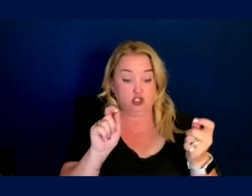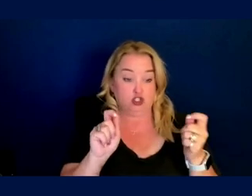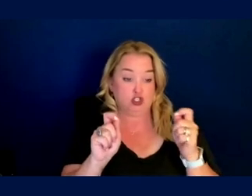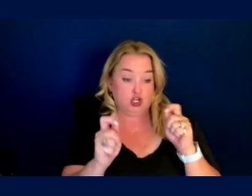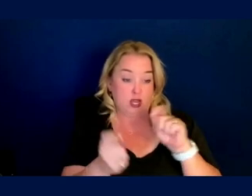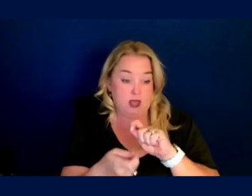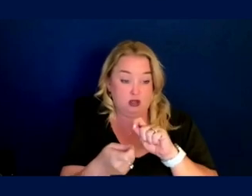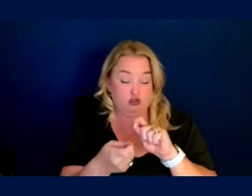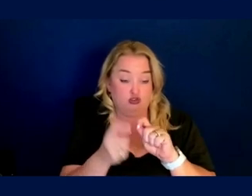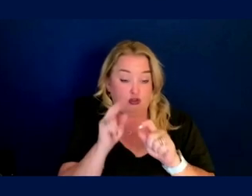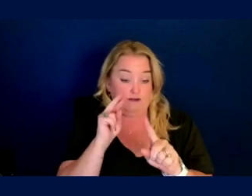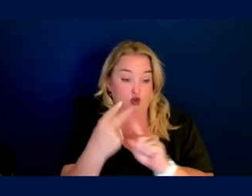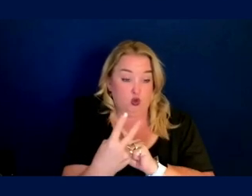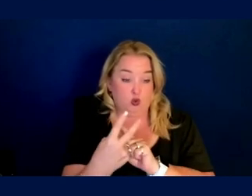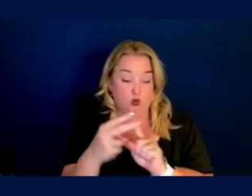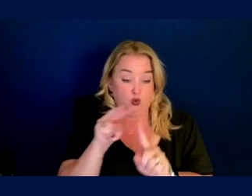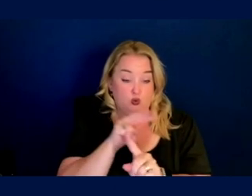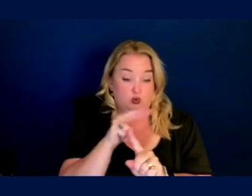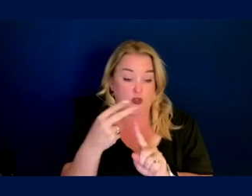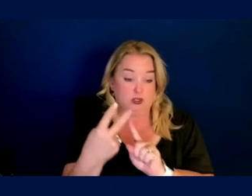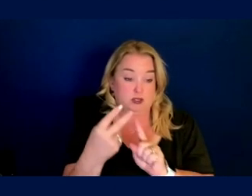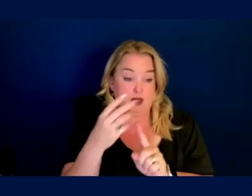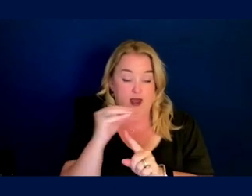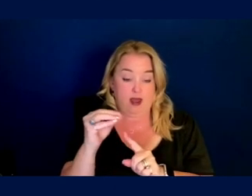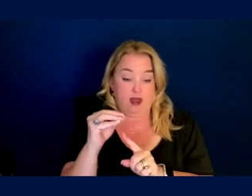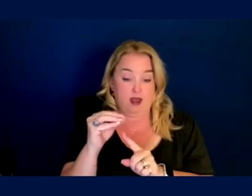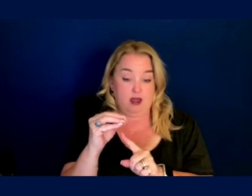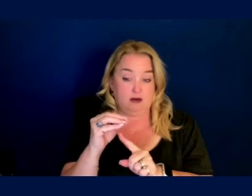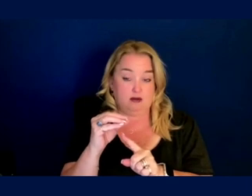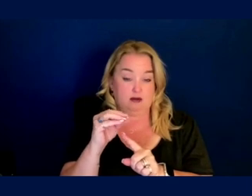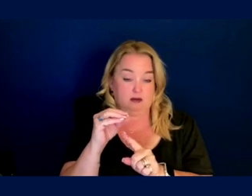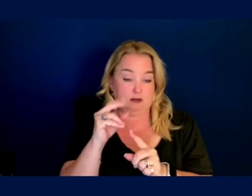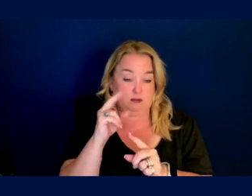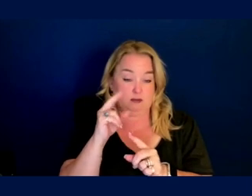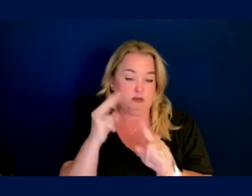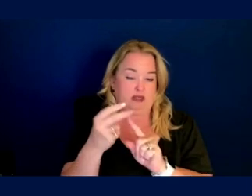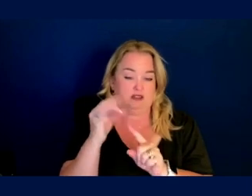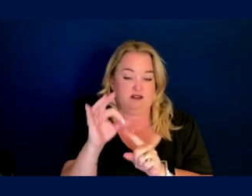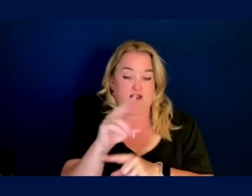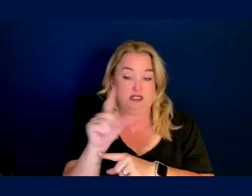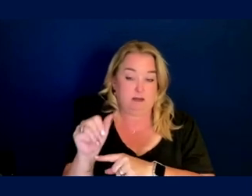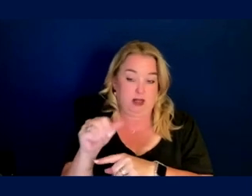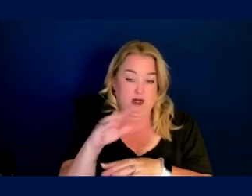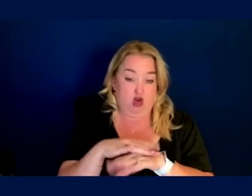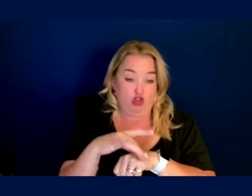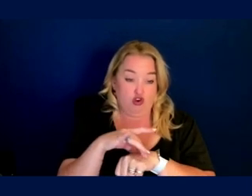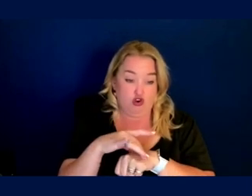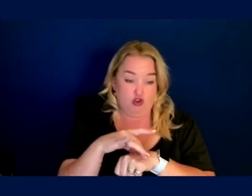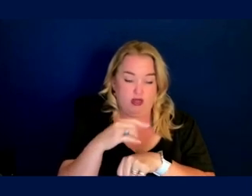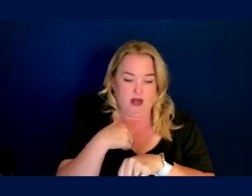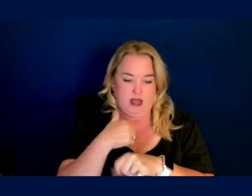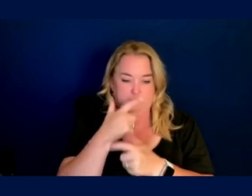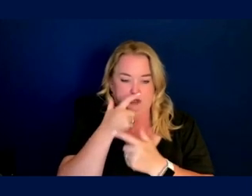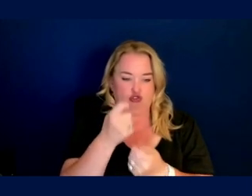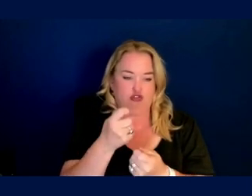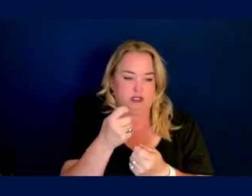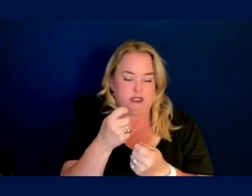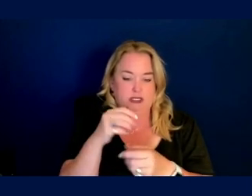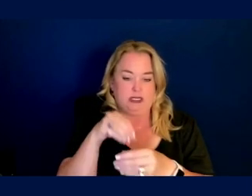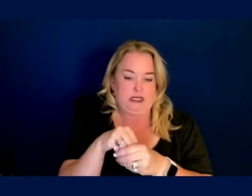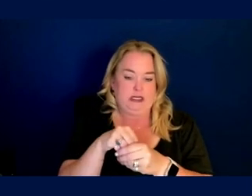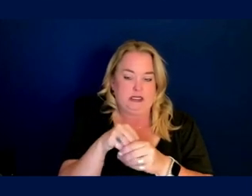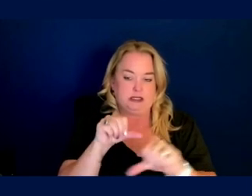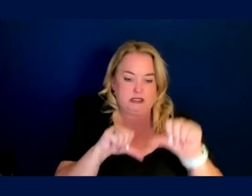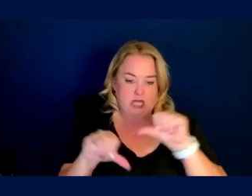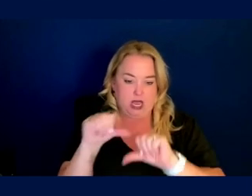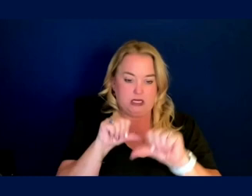views and frameworks of disability on earth, right? I'm always so interested in how science impacts society. And I think